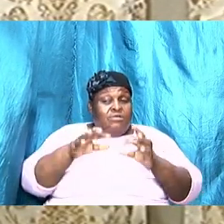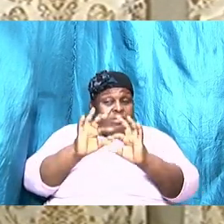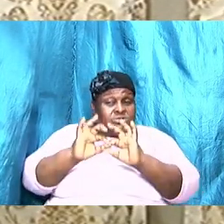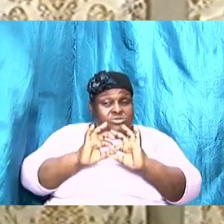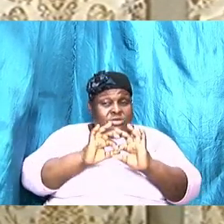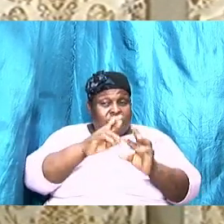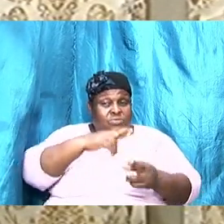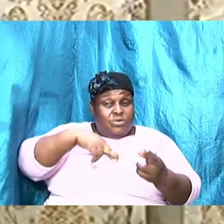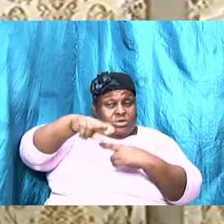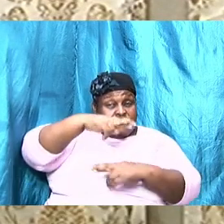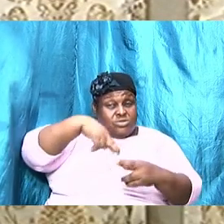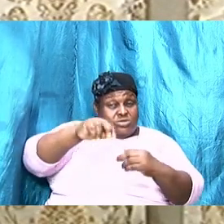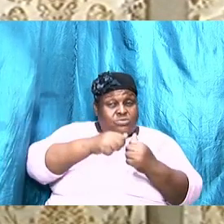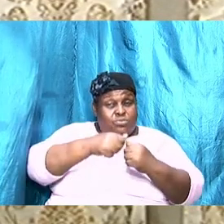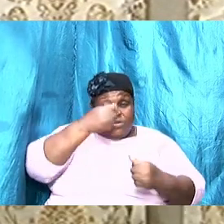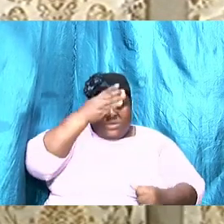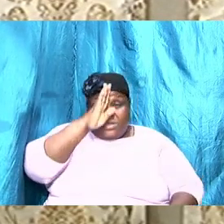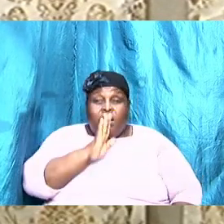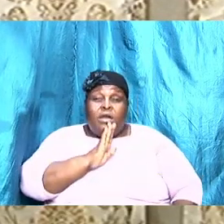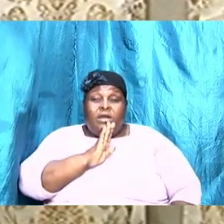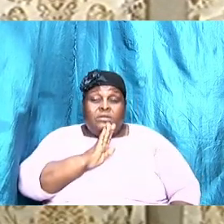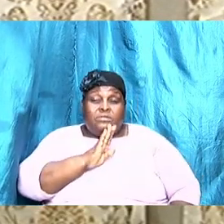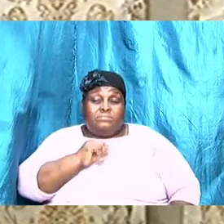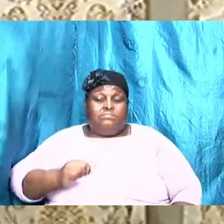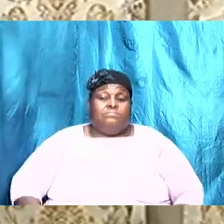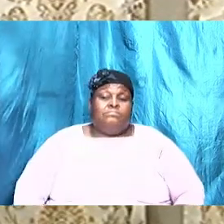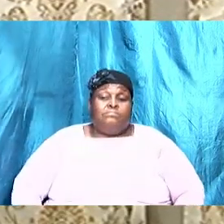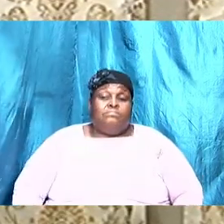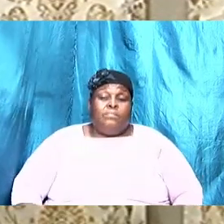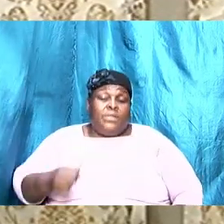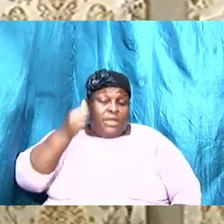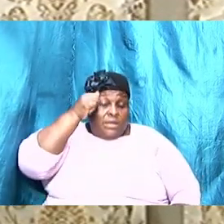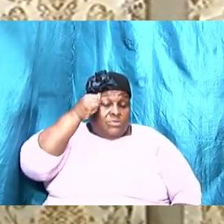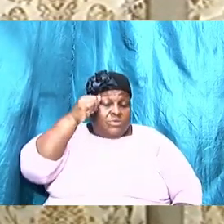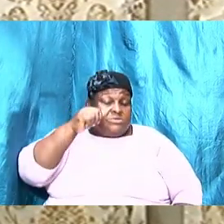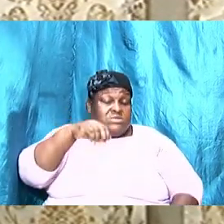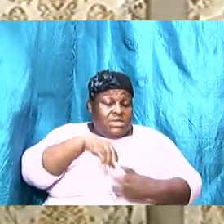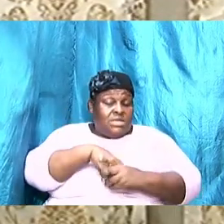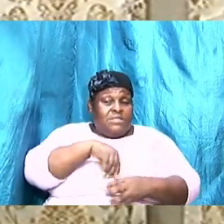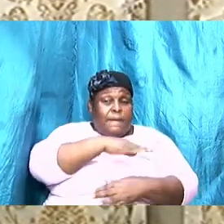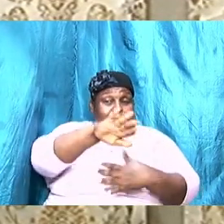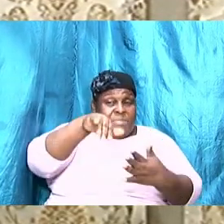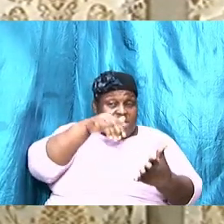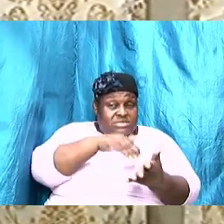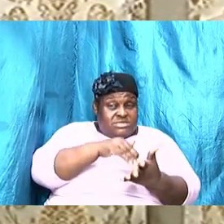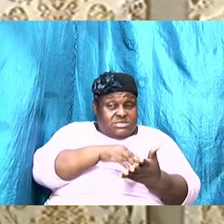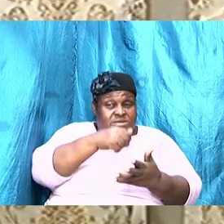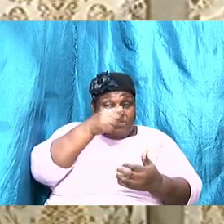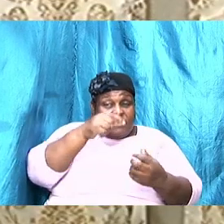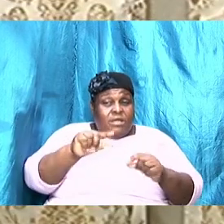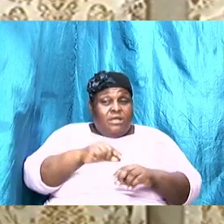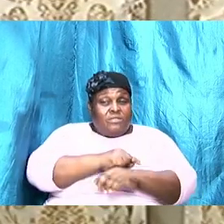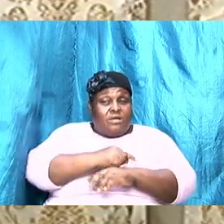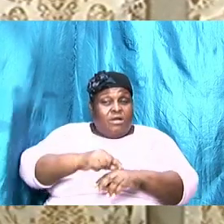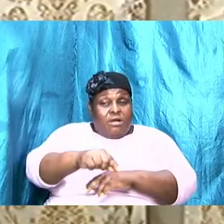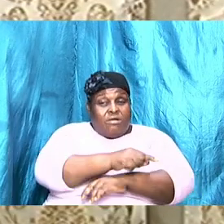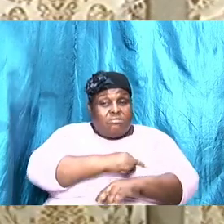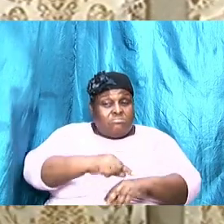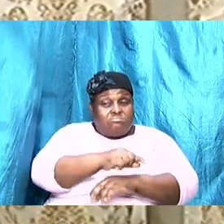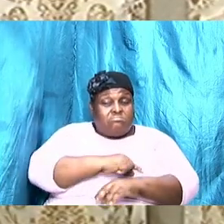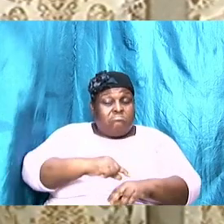where the presence of God dwelt. And it was in that environment that the relationship got together and